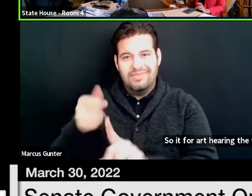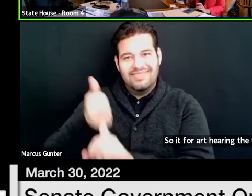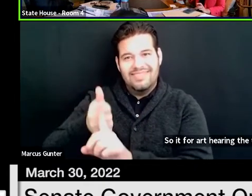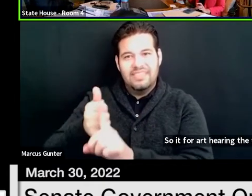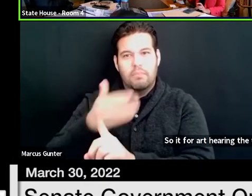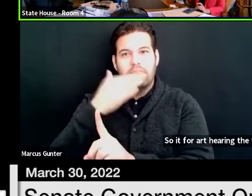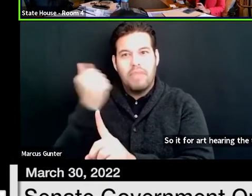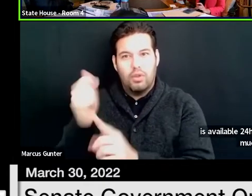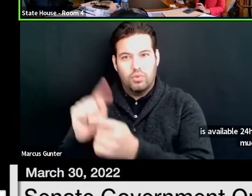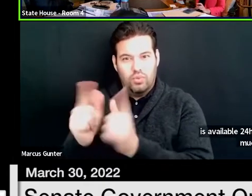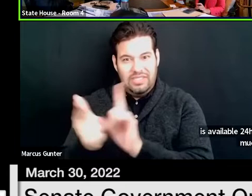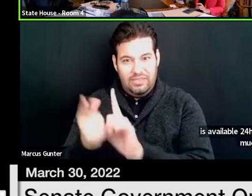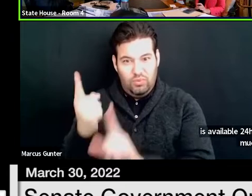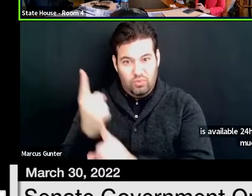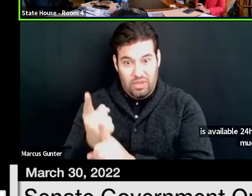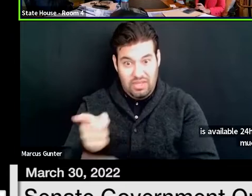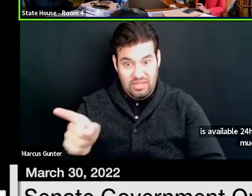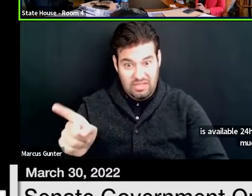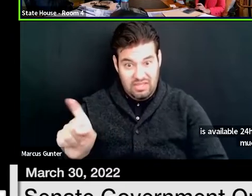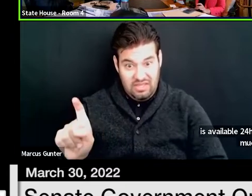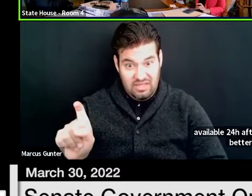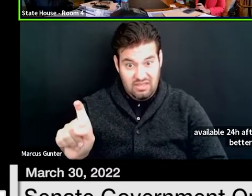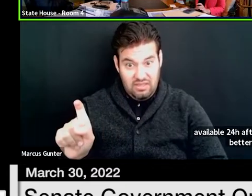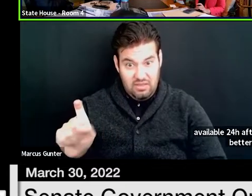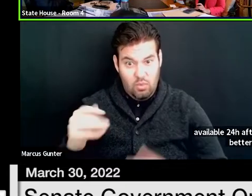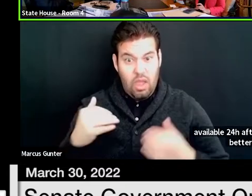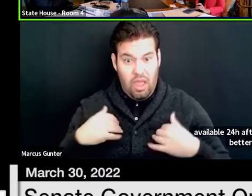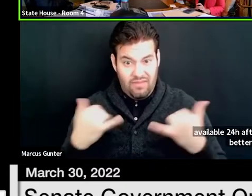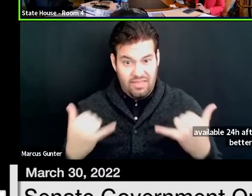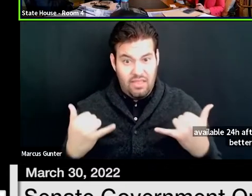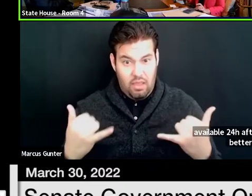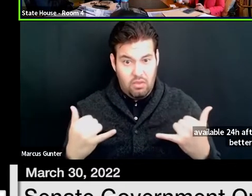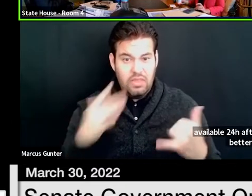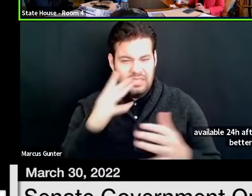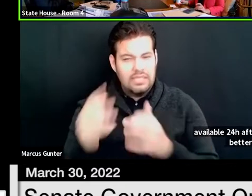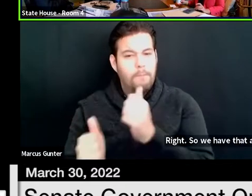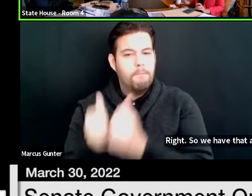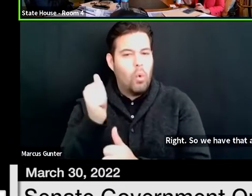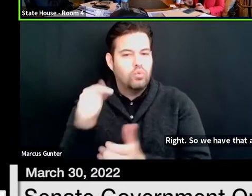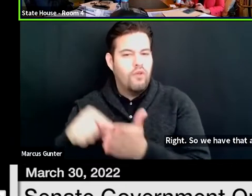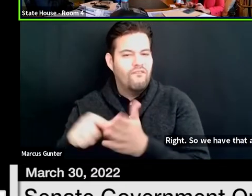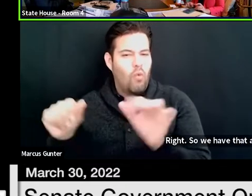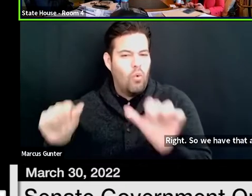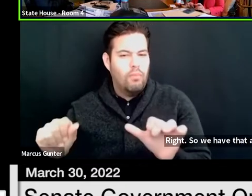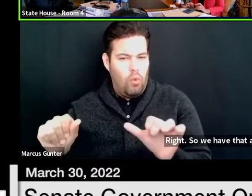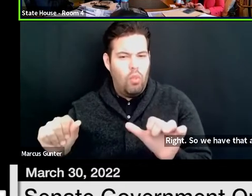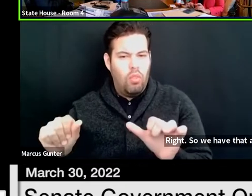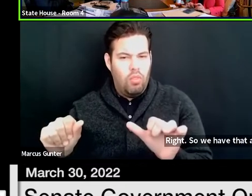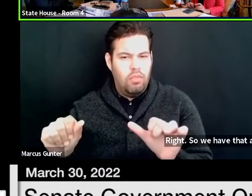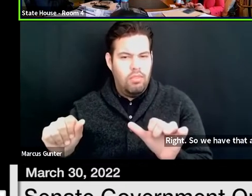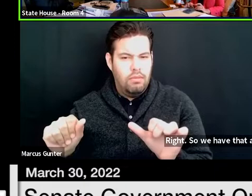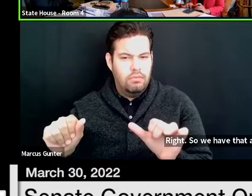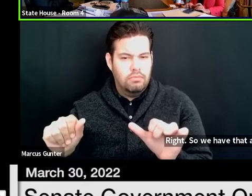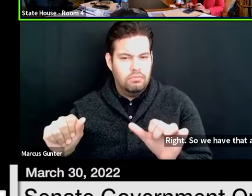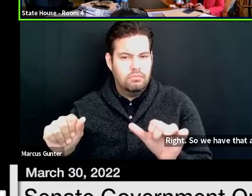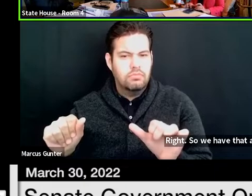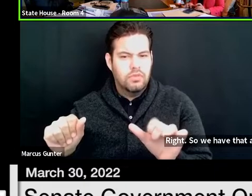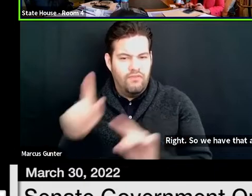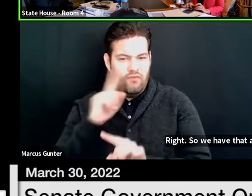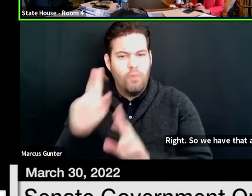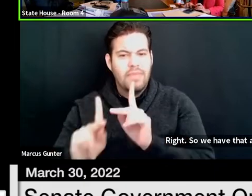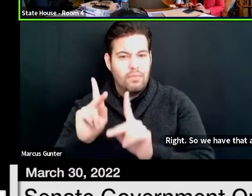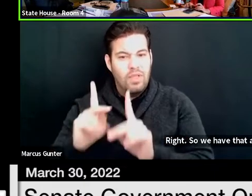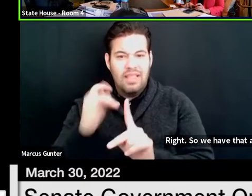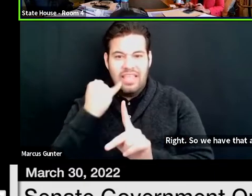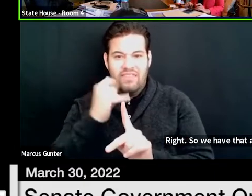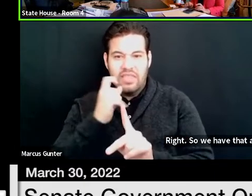translation, right? So we have that at the moment. So that is the most affordable thing for people if they're not